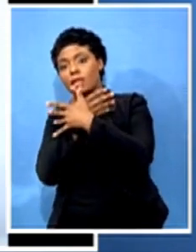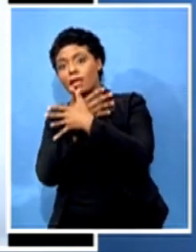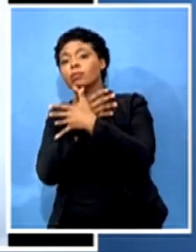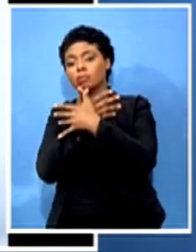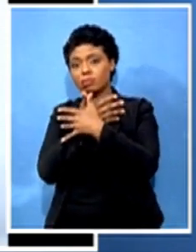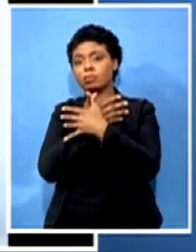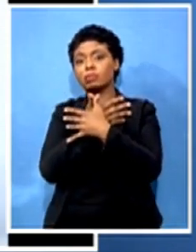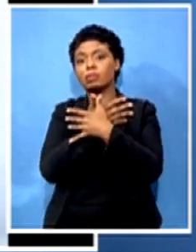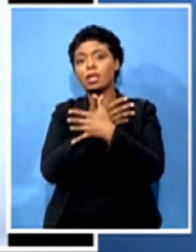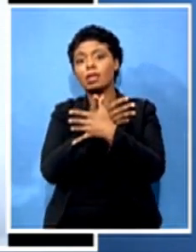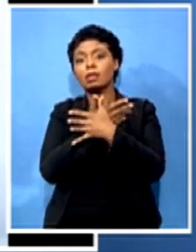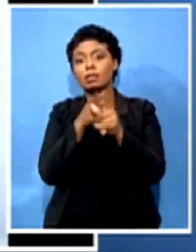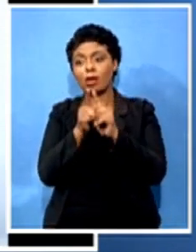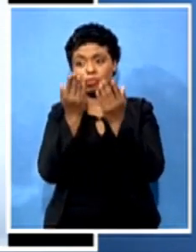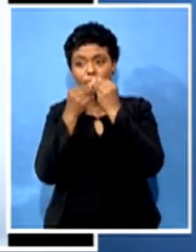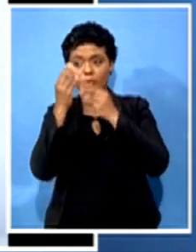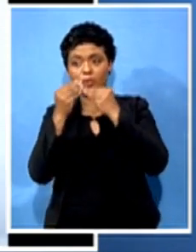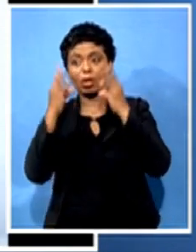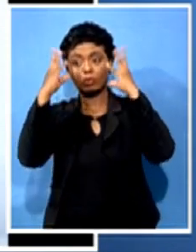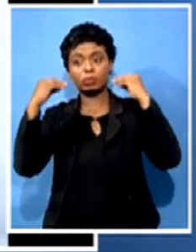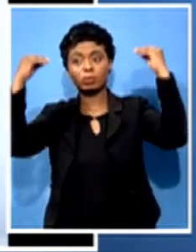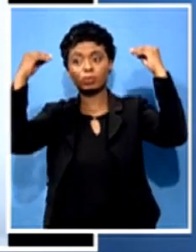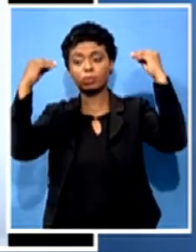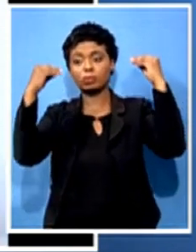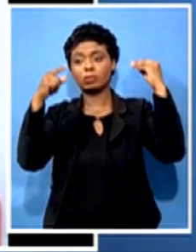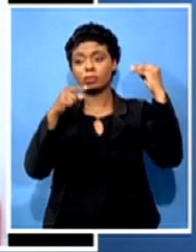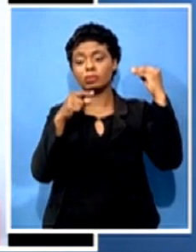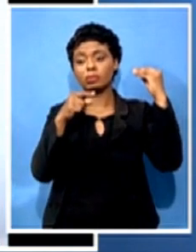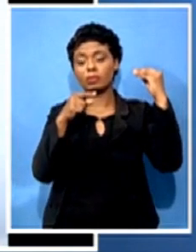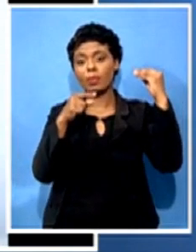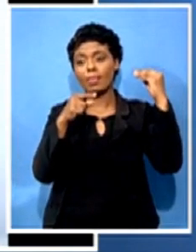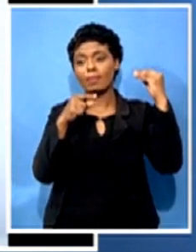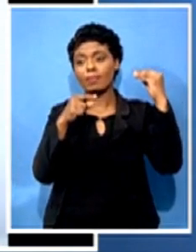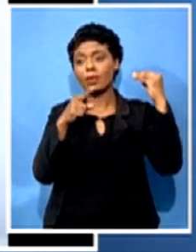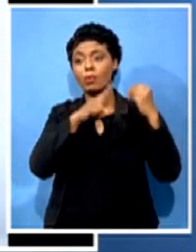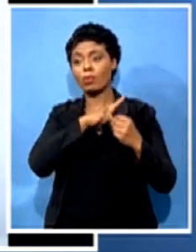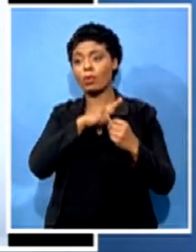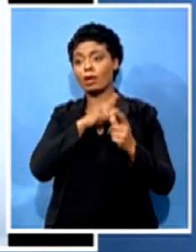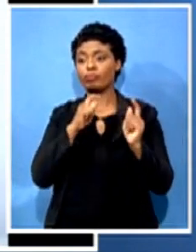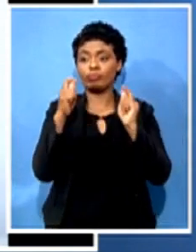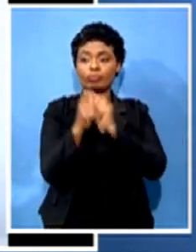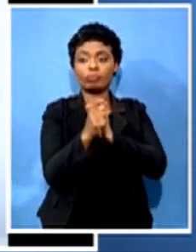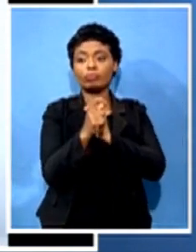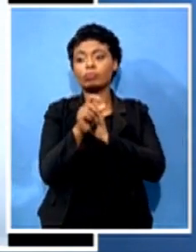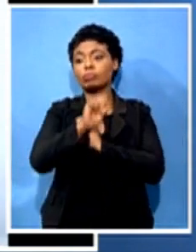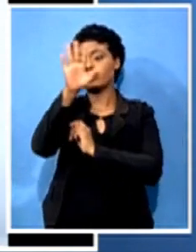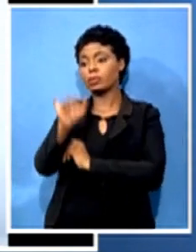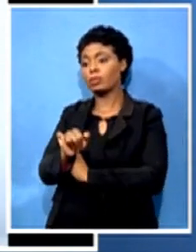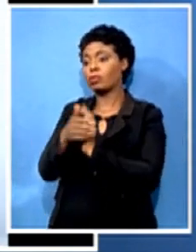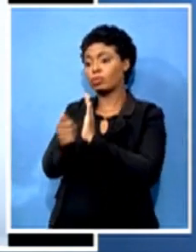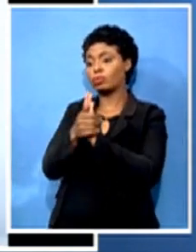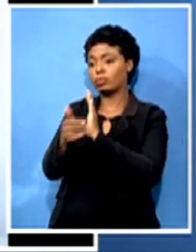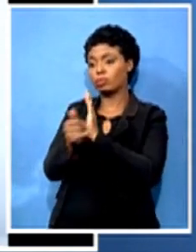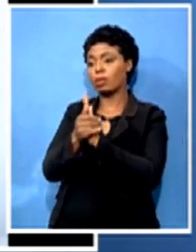local skills so that skills transfer within South Africa permeates across the whole country. So, you know, that was some of, you know, the